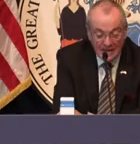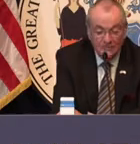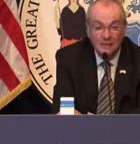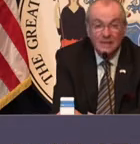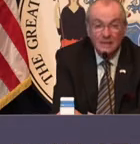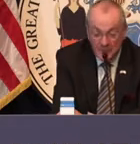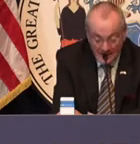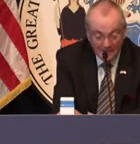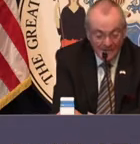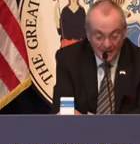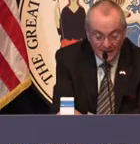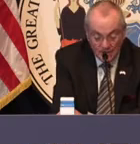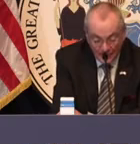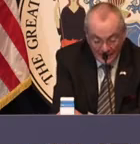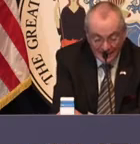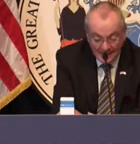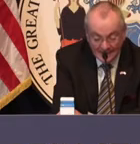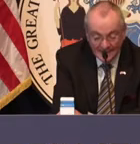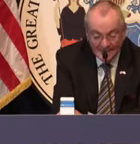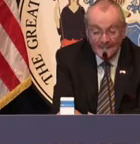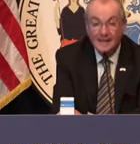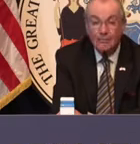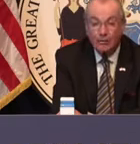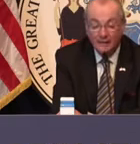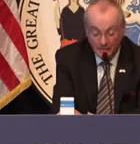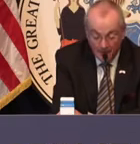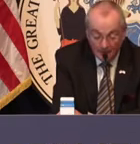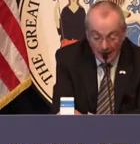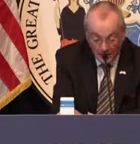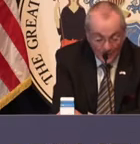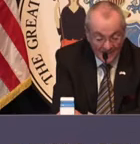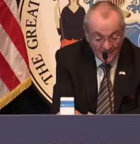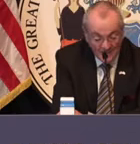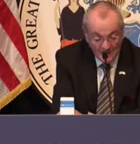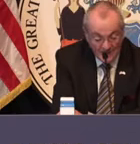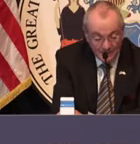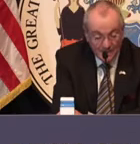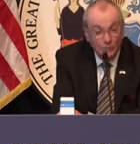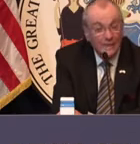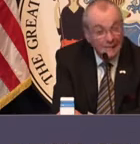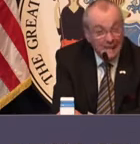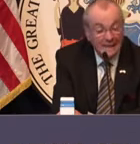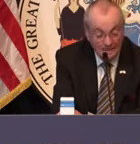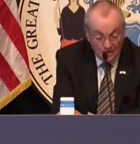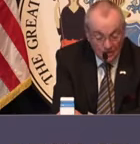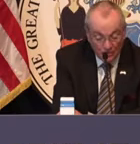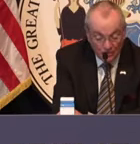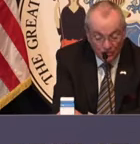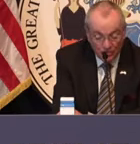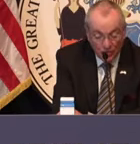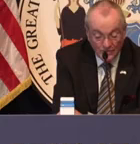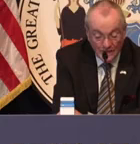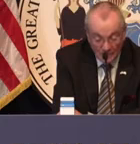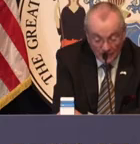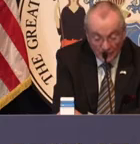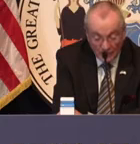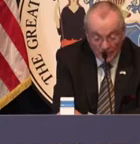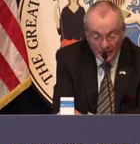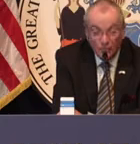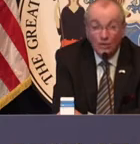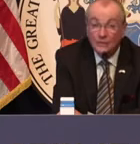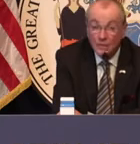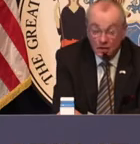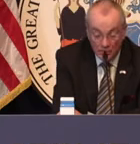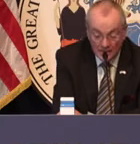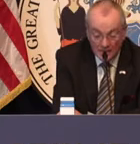love of his life, Peg, on a blind date in neighboring Rockaway. Bill would again leave Dover for 14 months